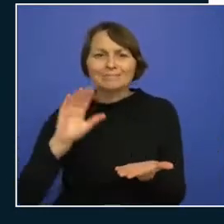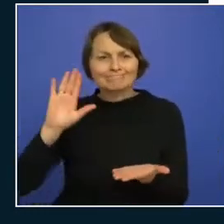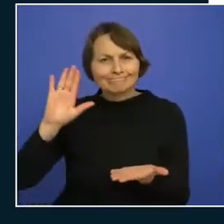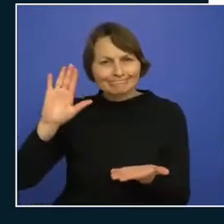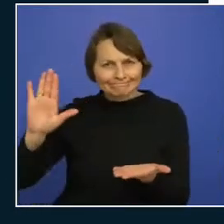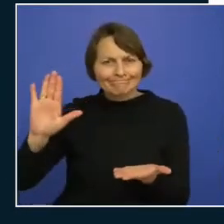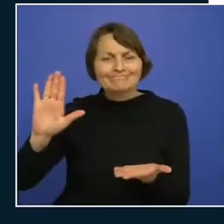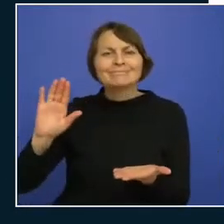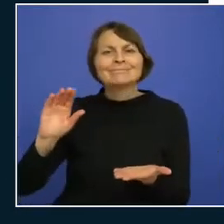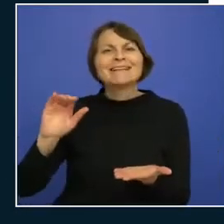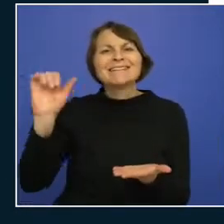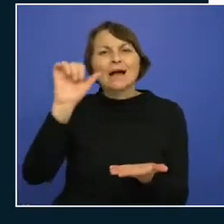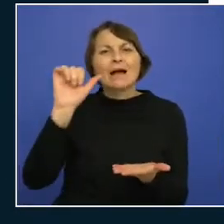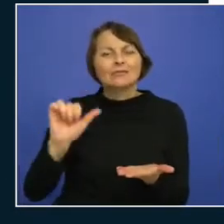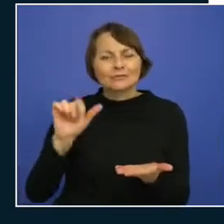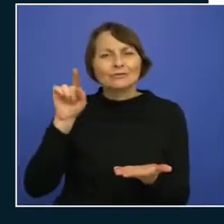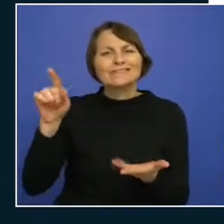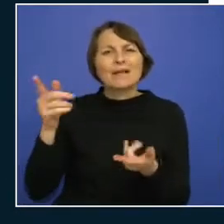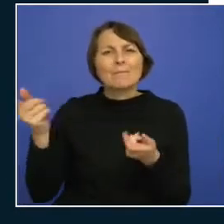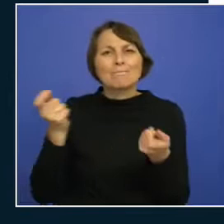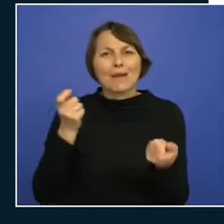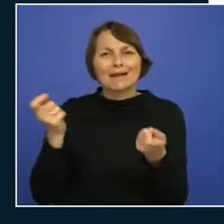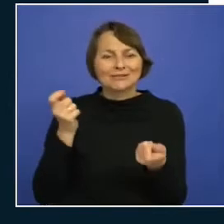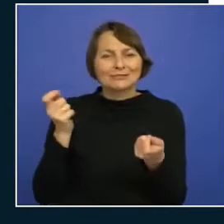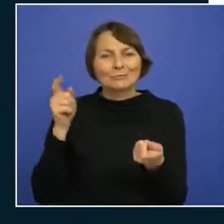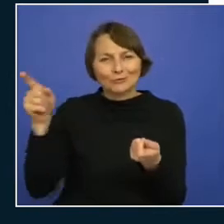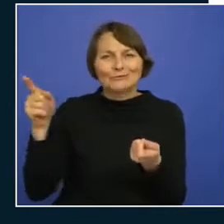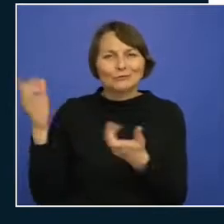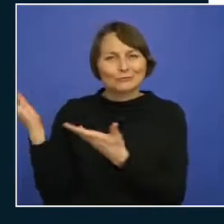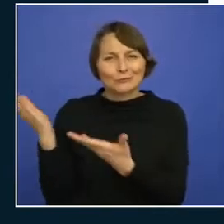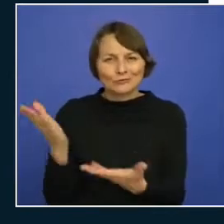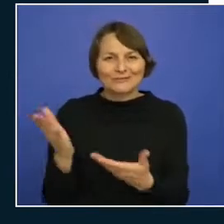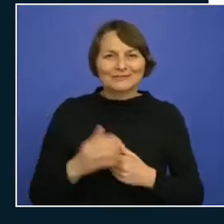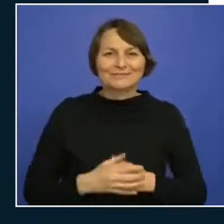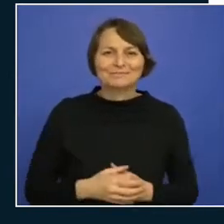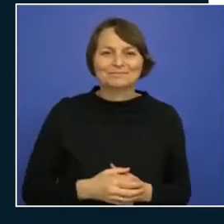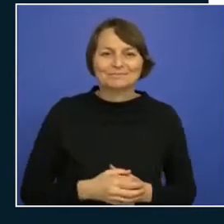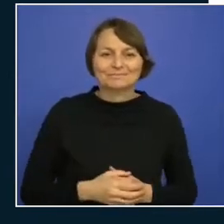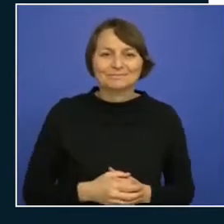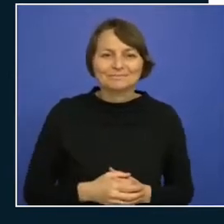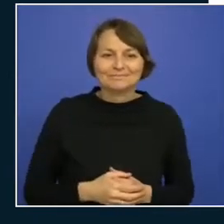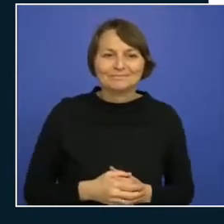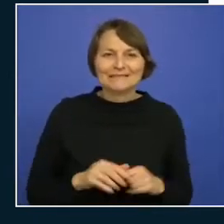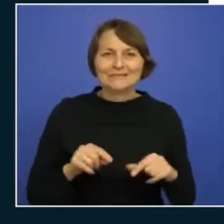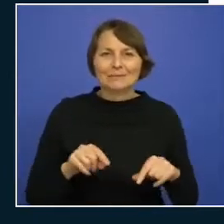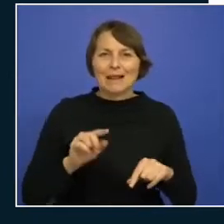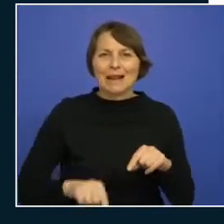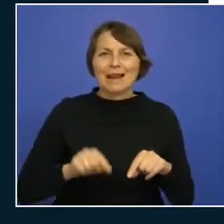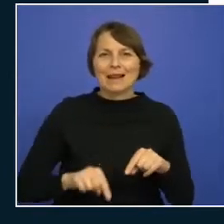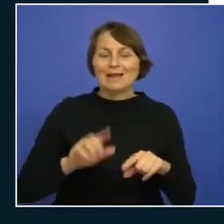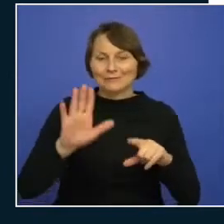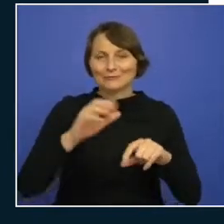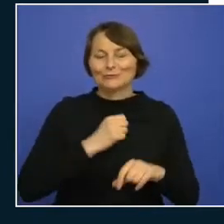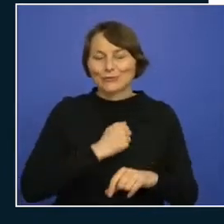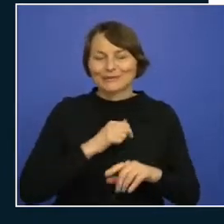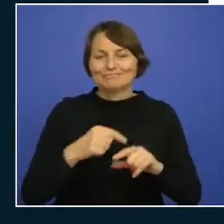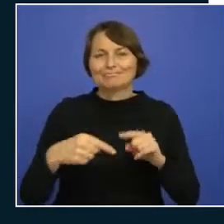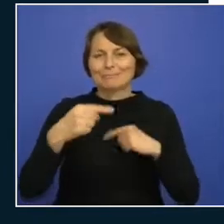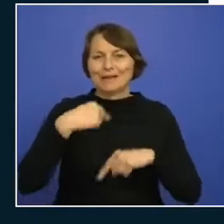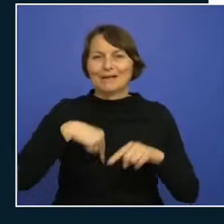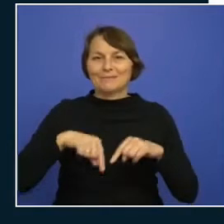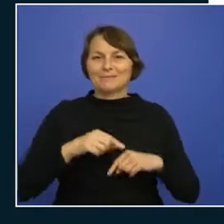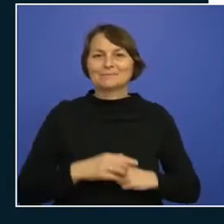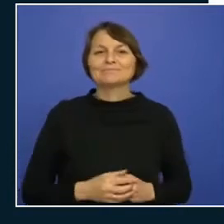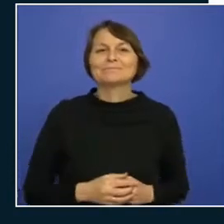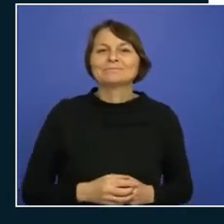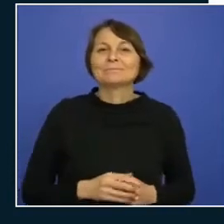access management service hit my space bar again put my keyboard a little bit further away and we'll go through um identity